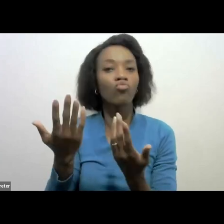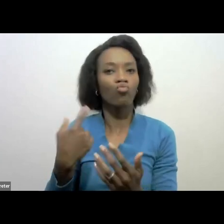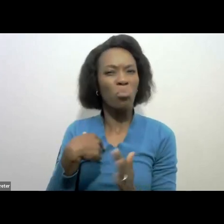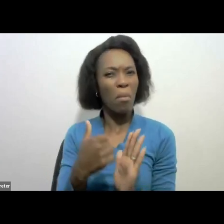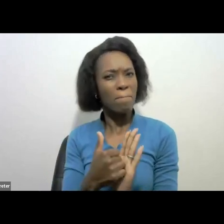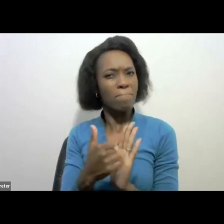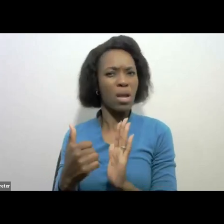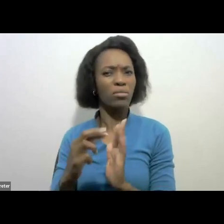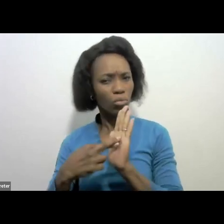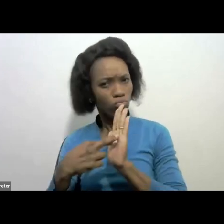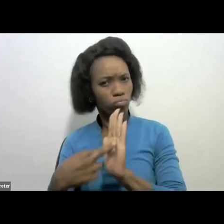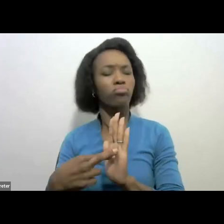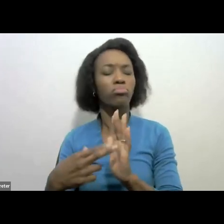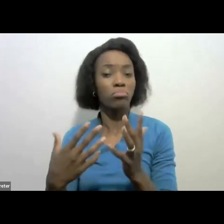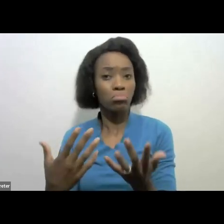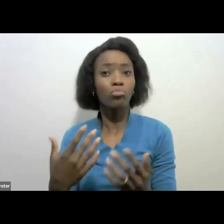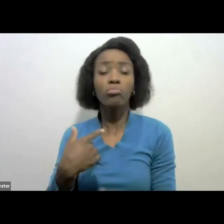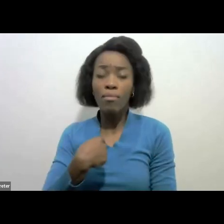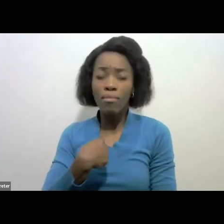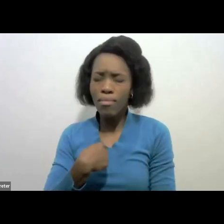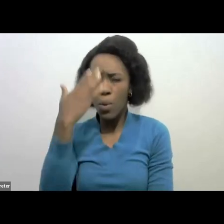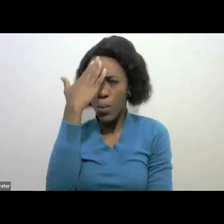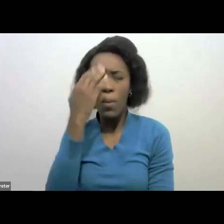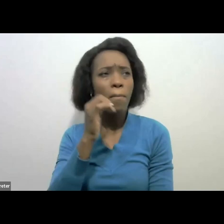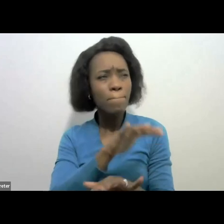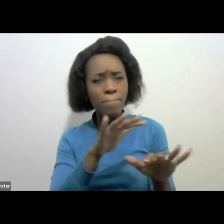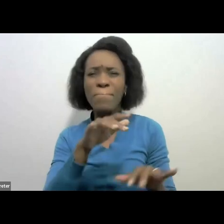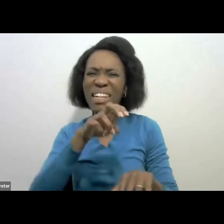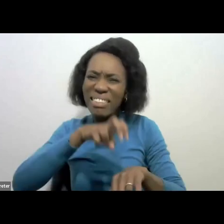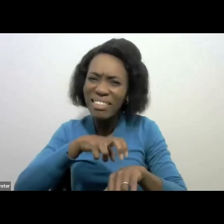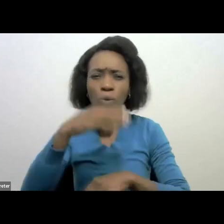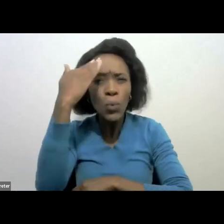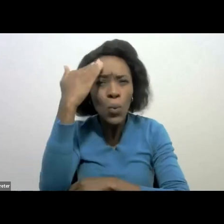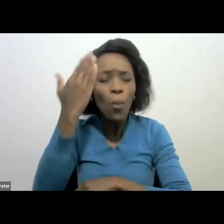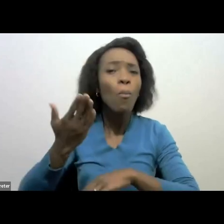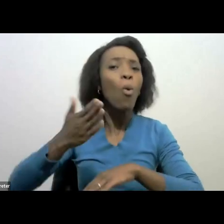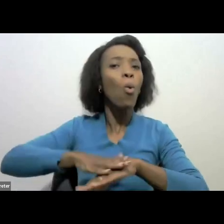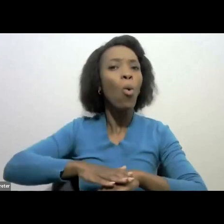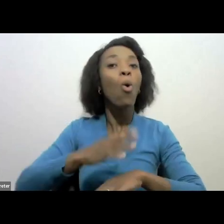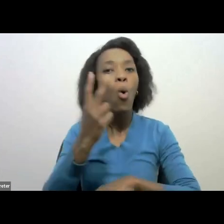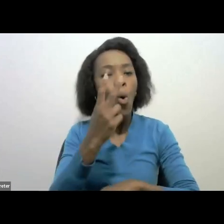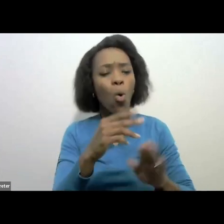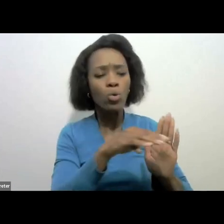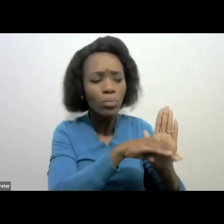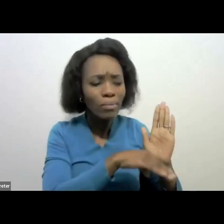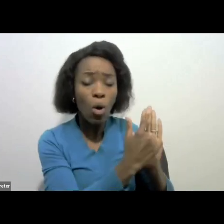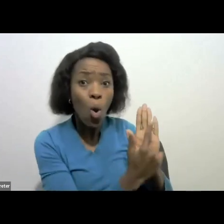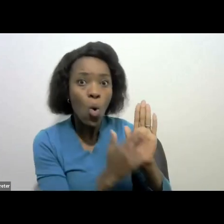need to know and a requirement to be compliant from the creative industry.